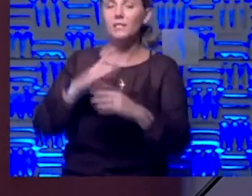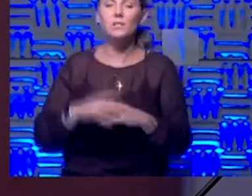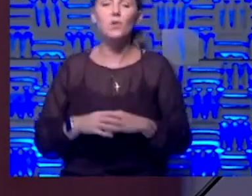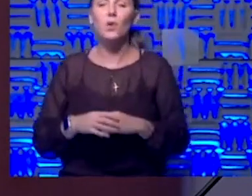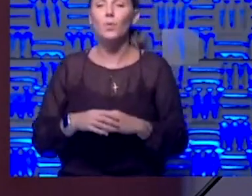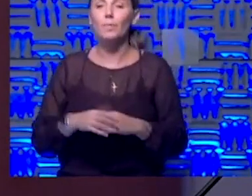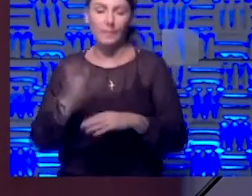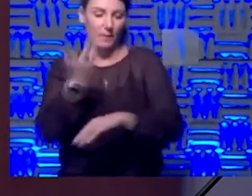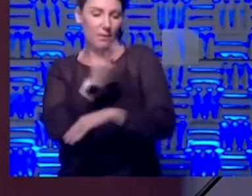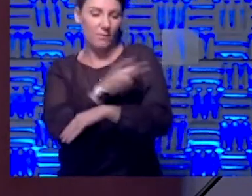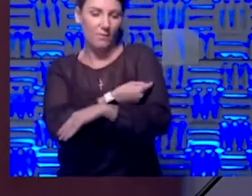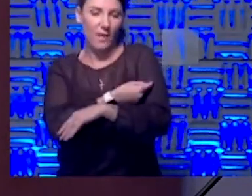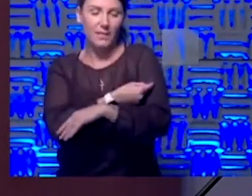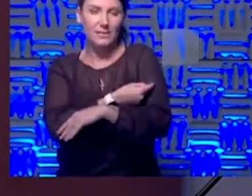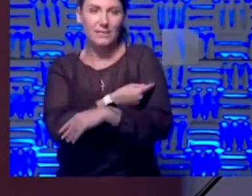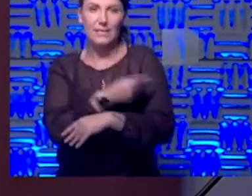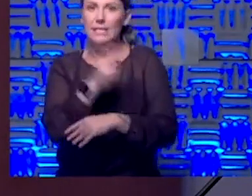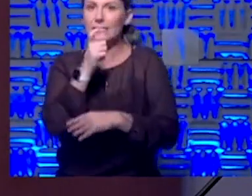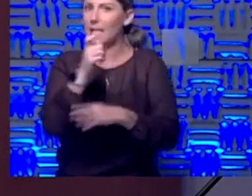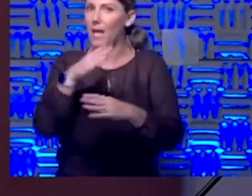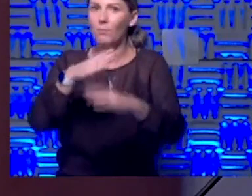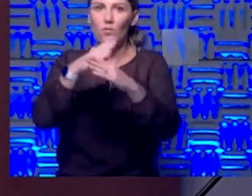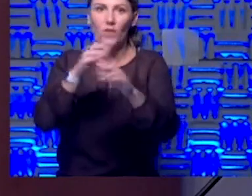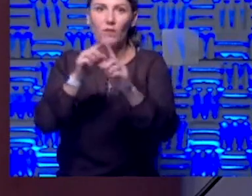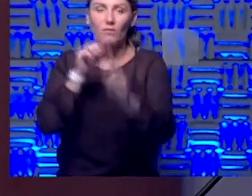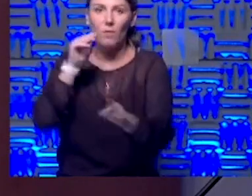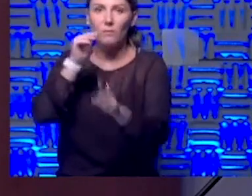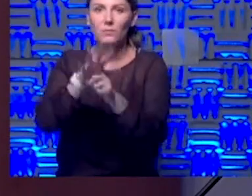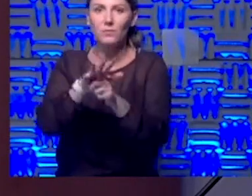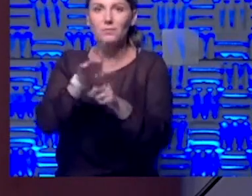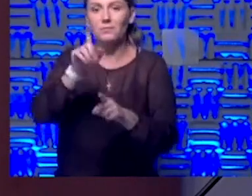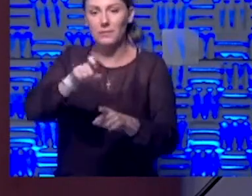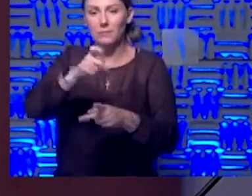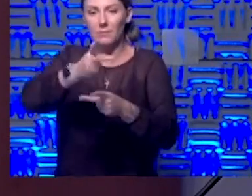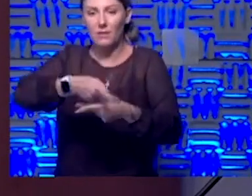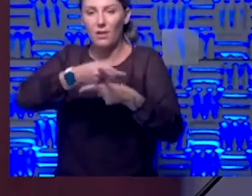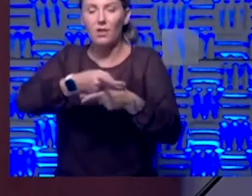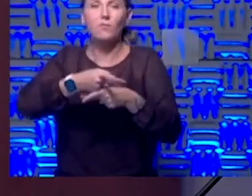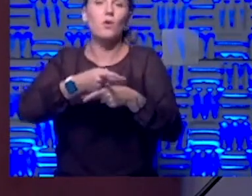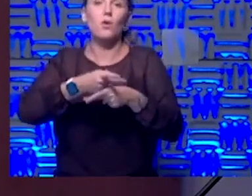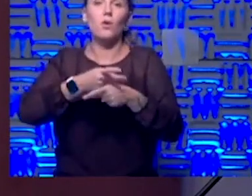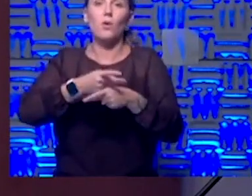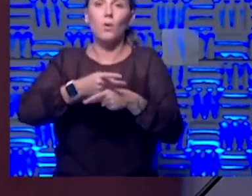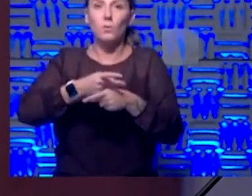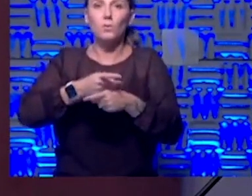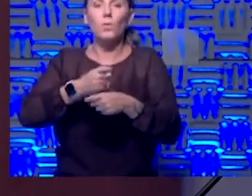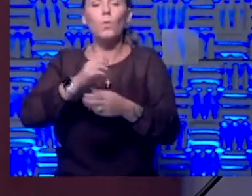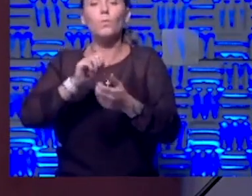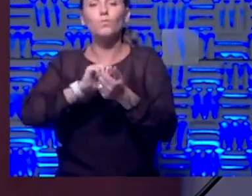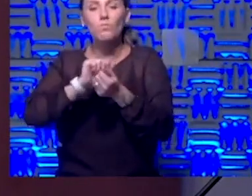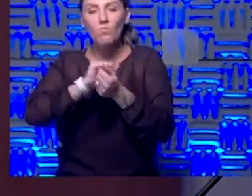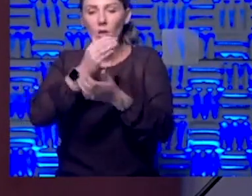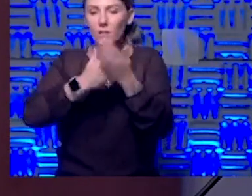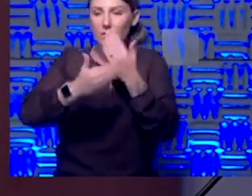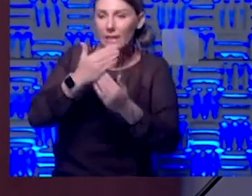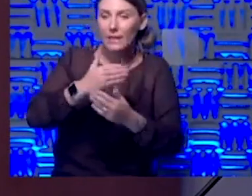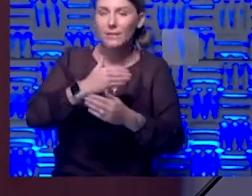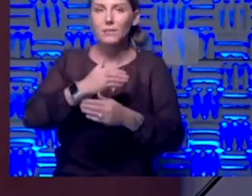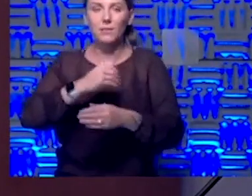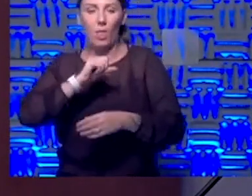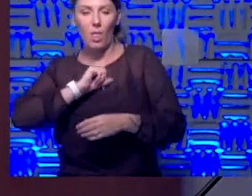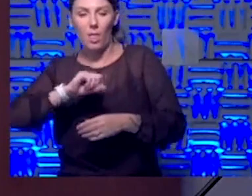vaccine is not going to prevent you from being exposed. You're still going to have to be very careful, washing hands, coughing, sneezing into your,